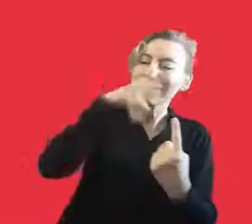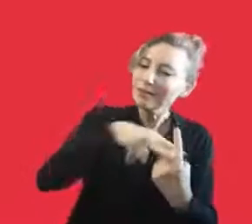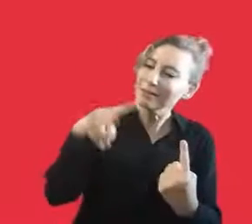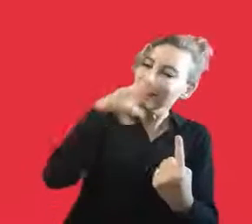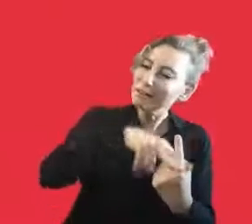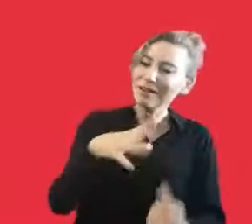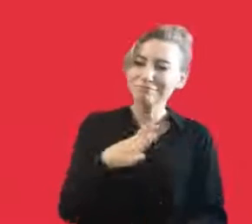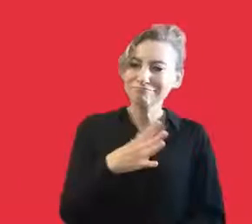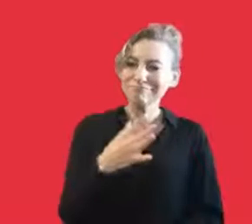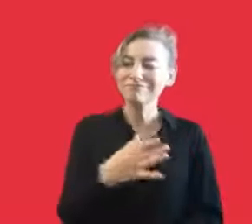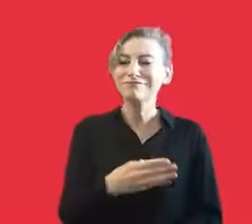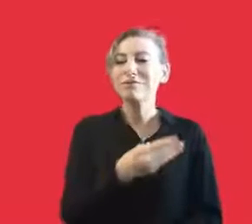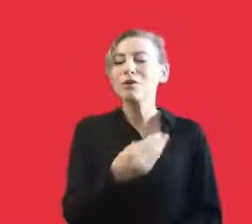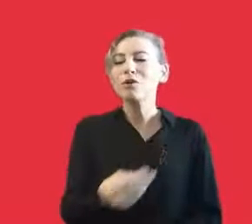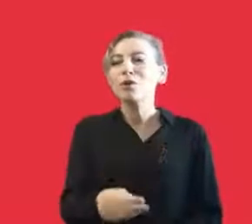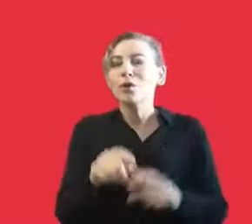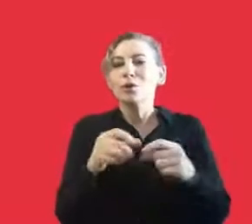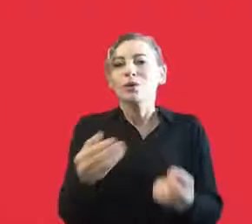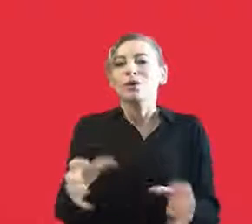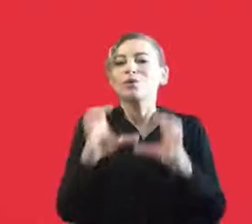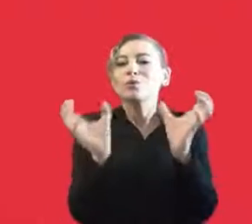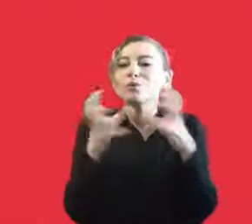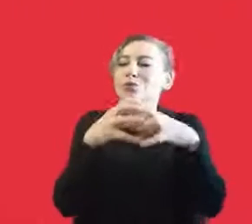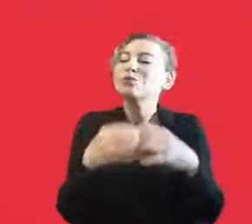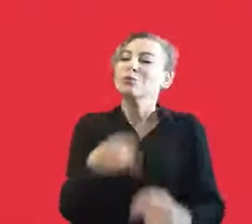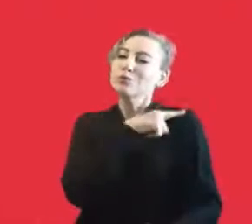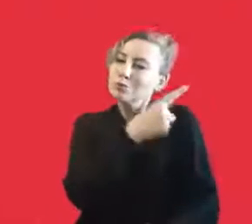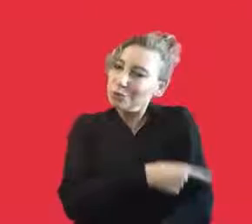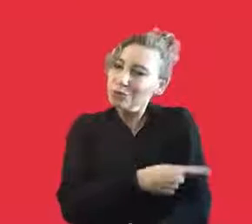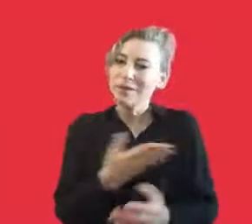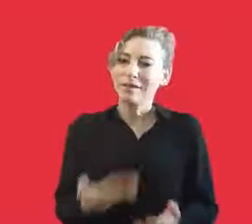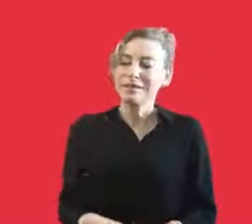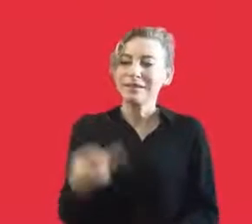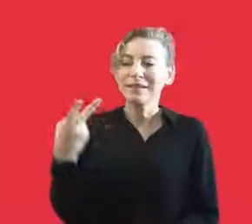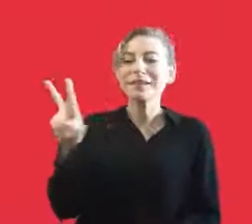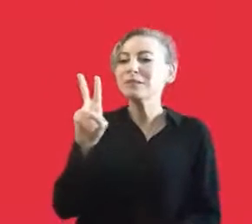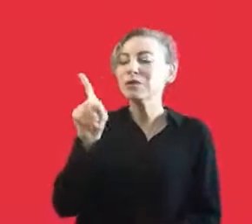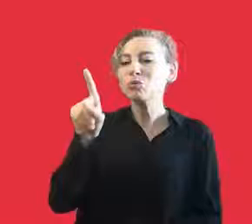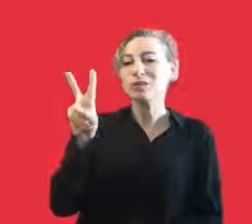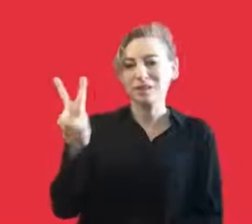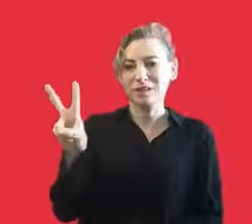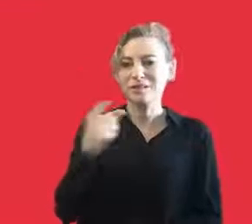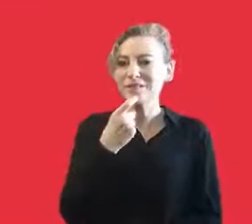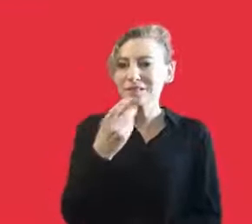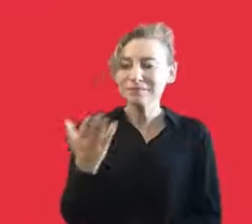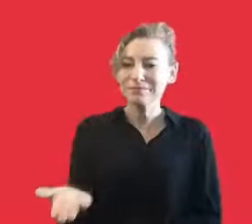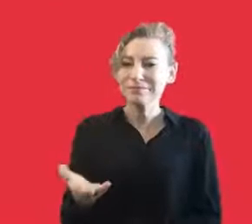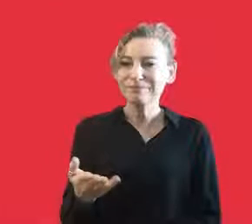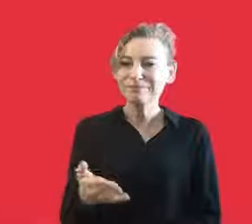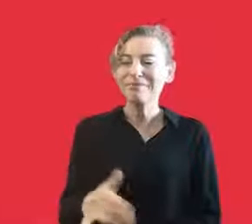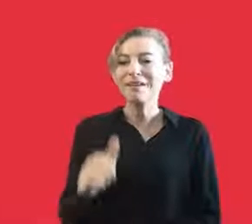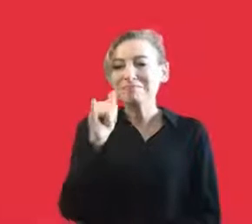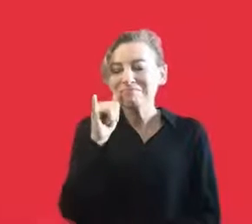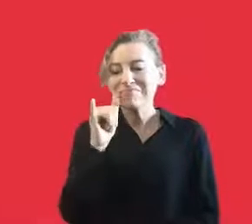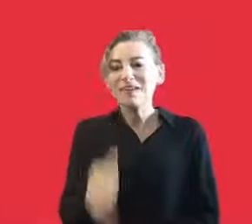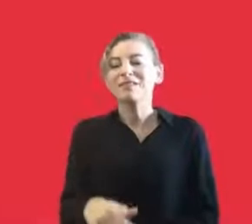university participated in the choir. We have more diversified repertoire. And we have a stronger team. In